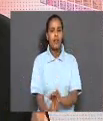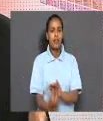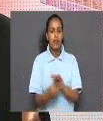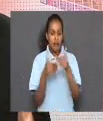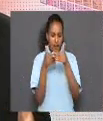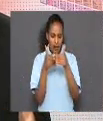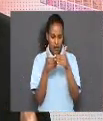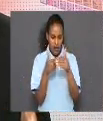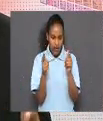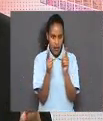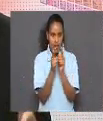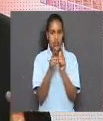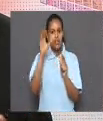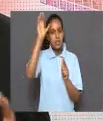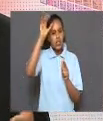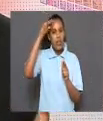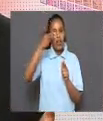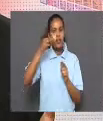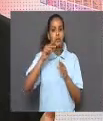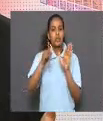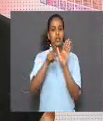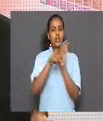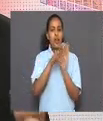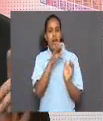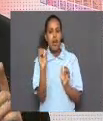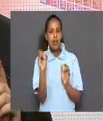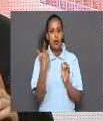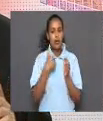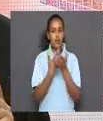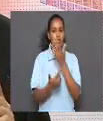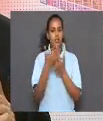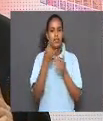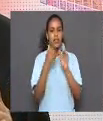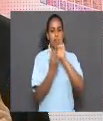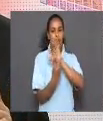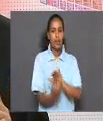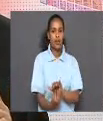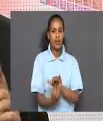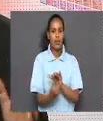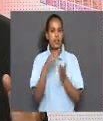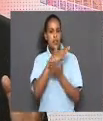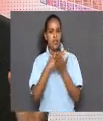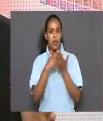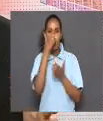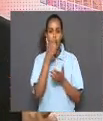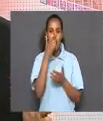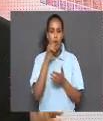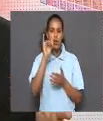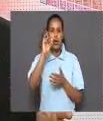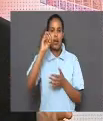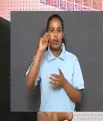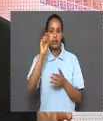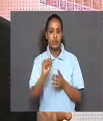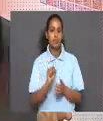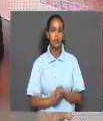effect relates to Le Chatelier's principle, and we discussed the effects of some common